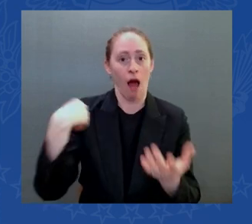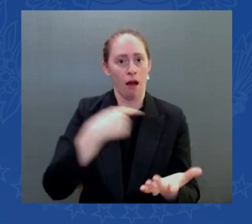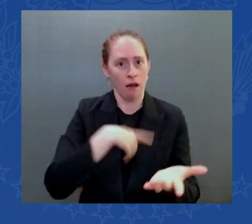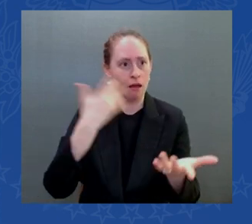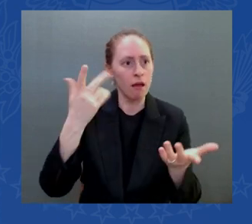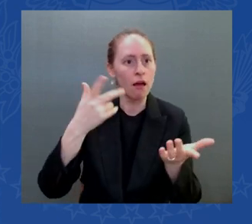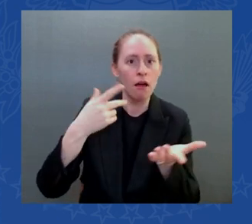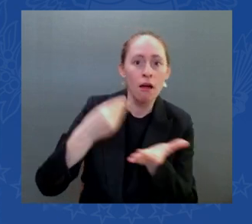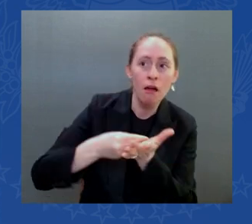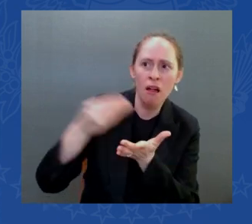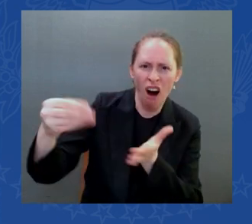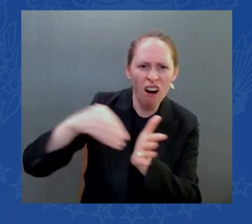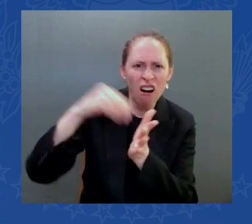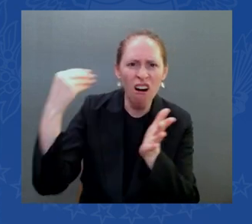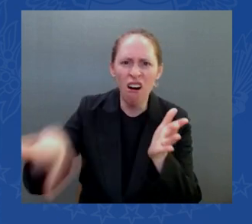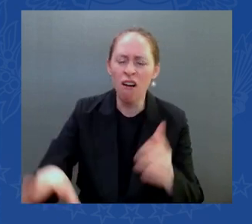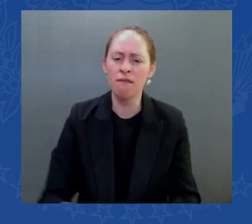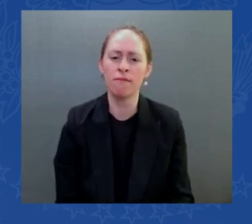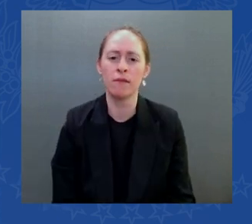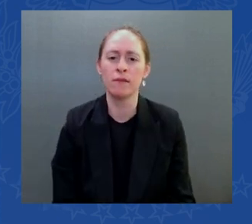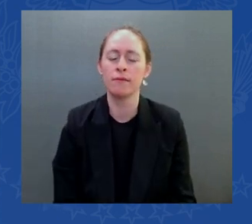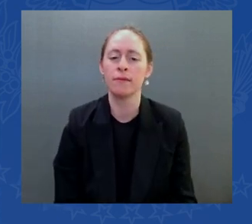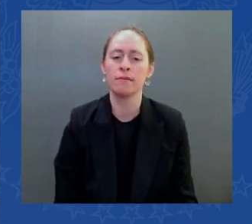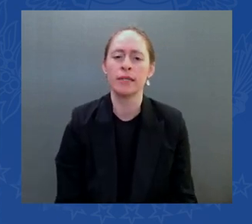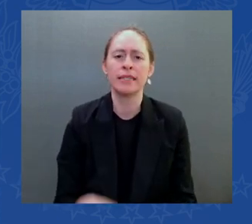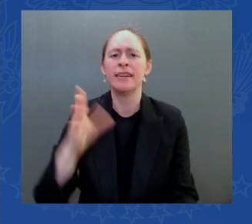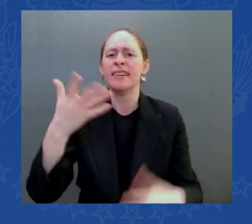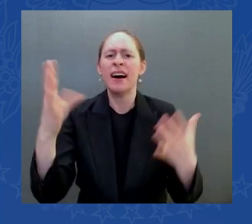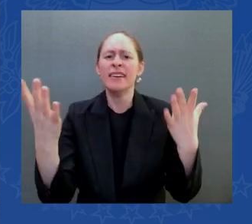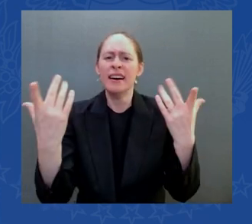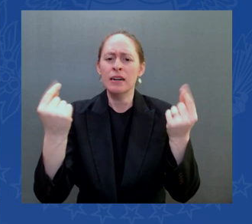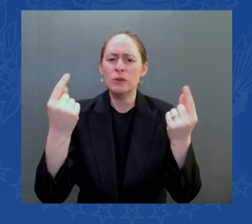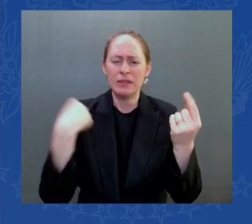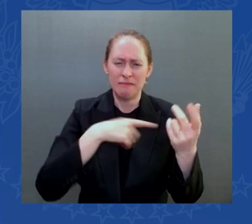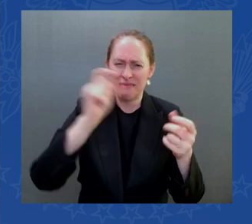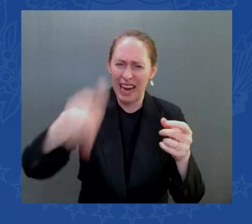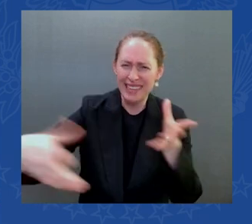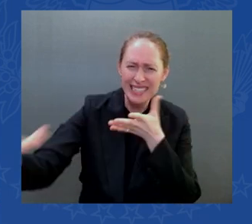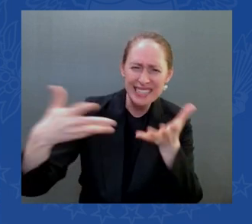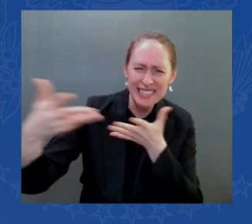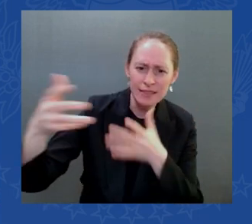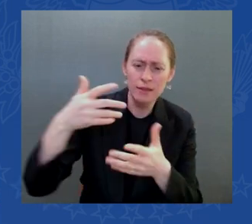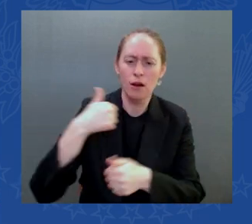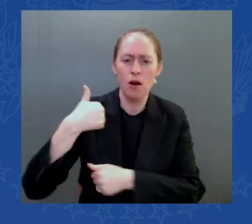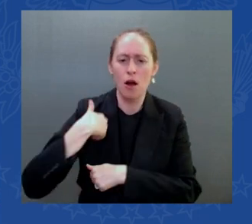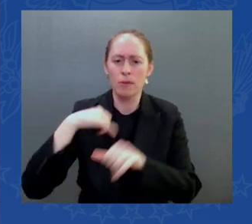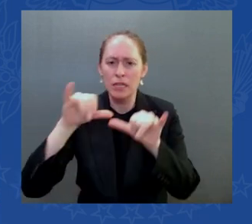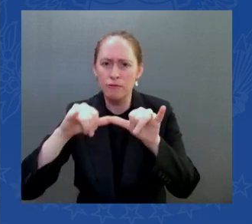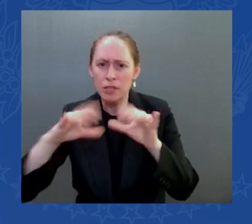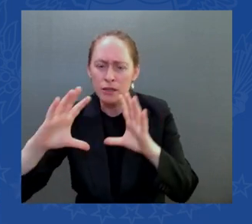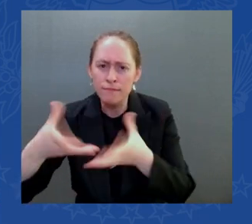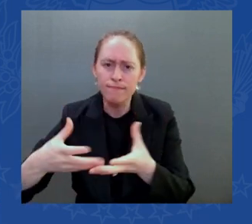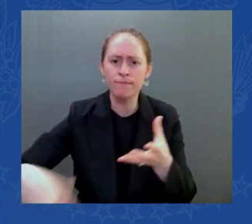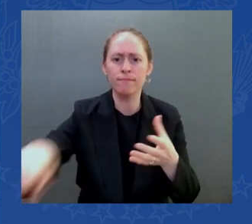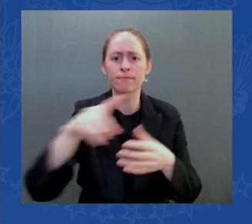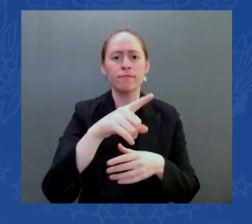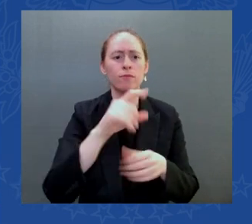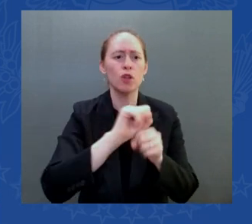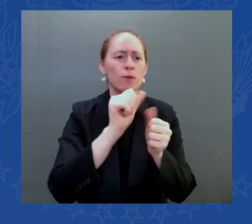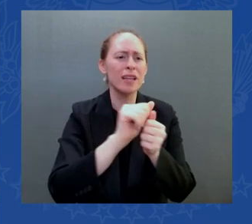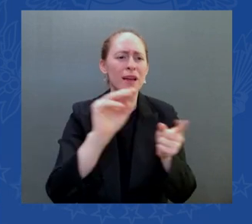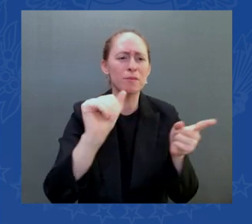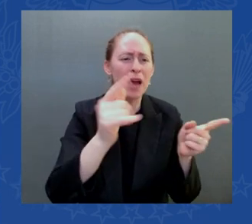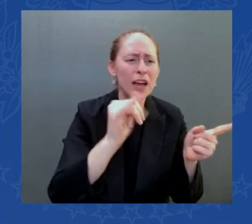help of Maggie and Chris the port and Union labor we widened that turning basin to 1200